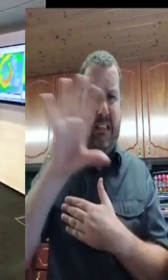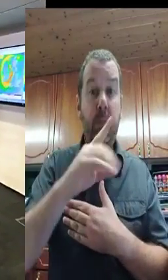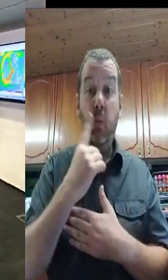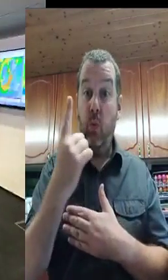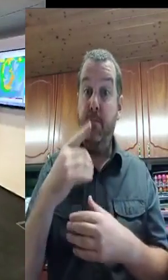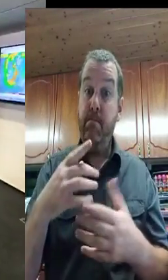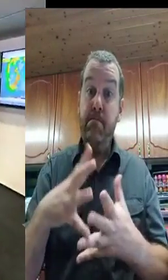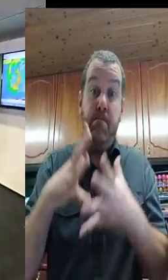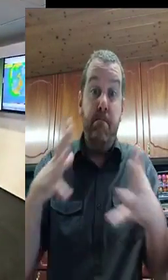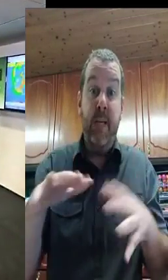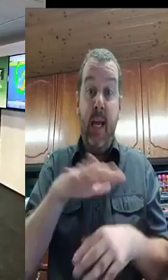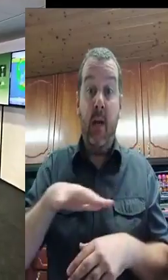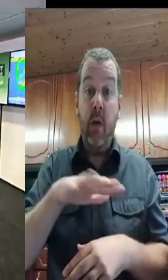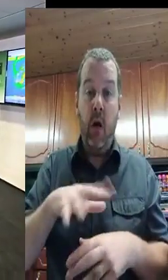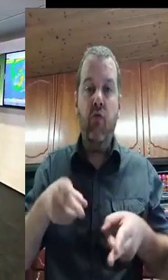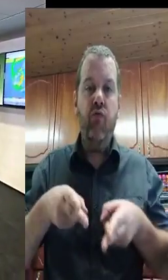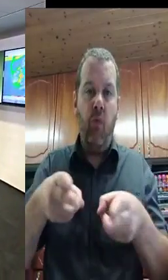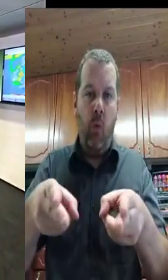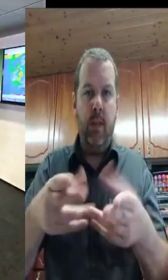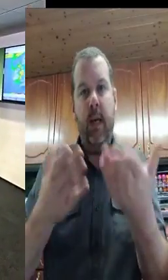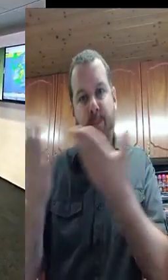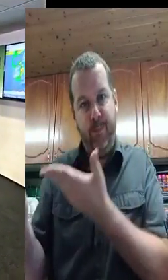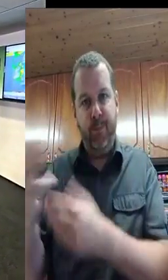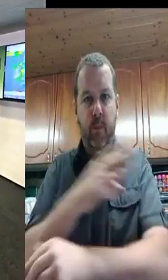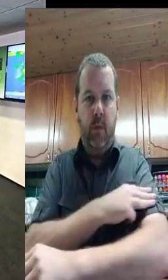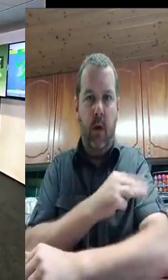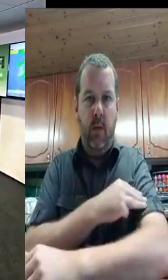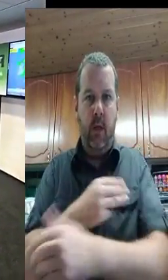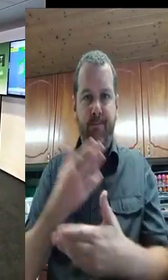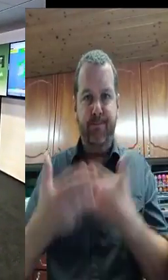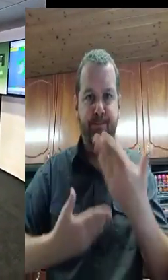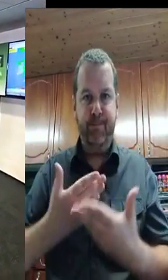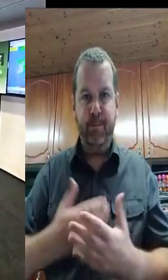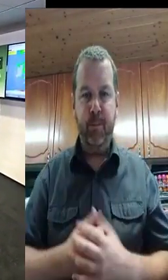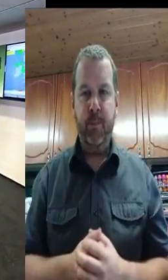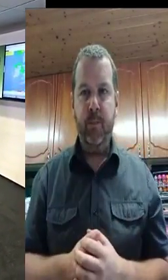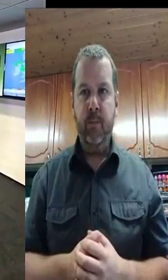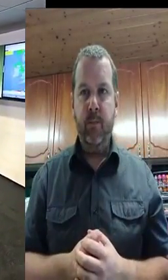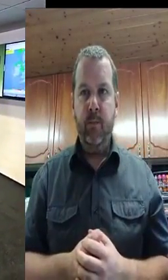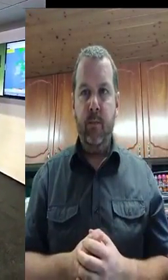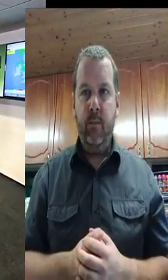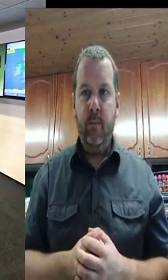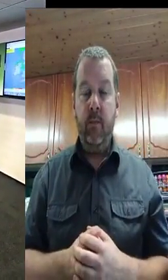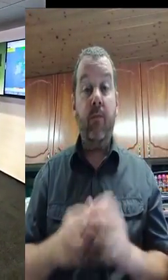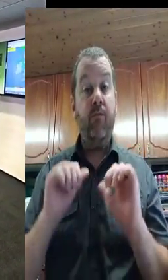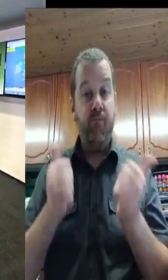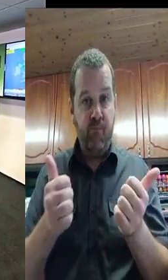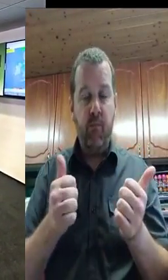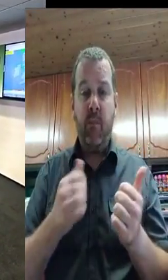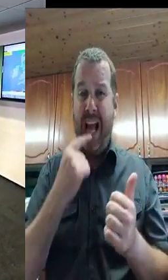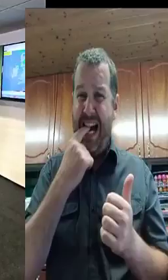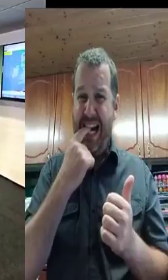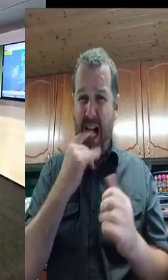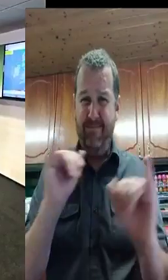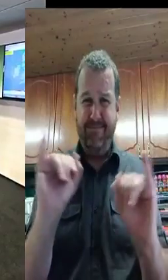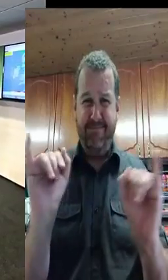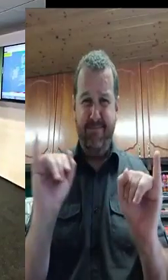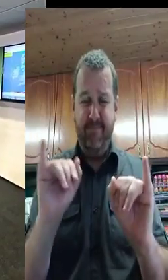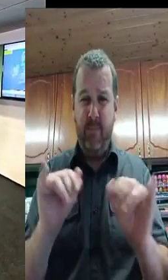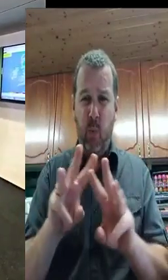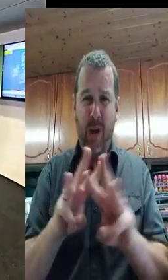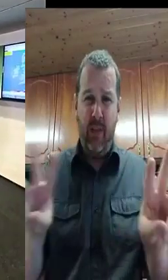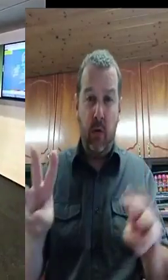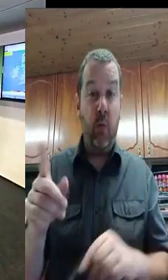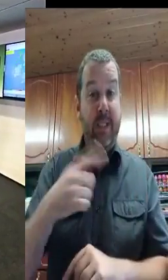I was over in the Marine Rescue Coordination Centre this morning. The fishing fleet are going into shelter. Shipping is staying off the coast. Ports